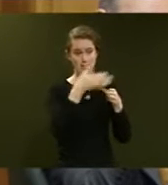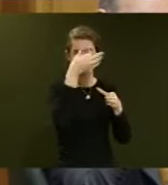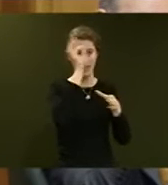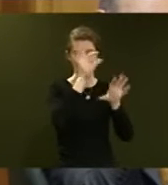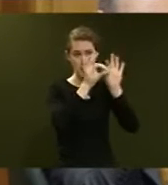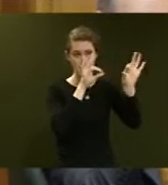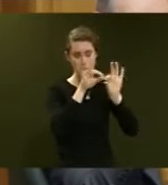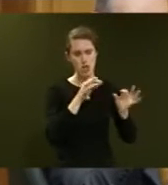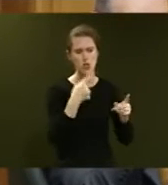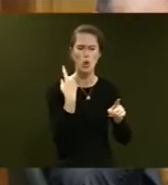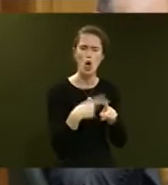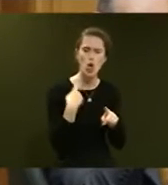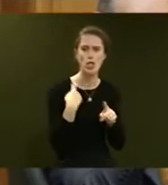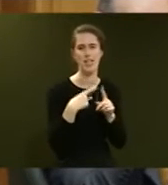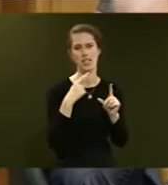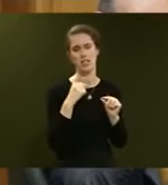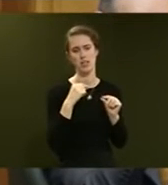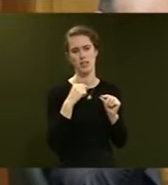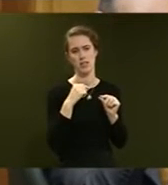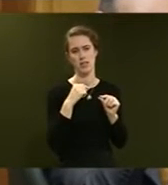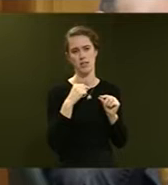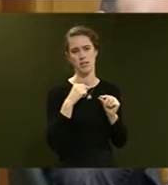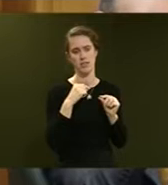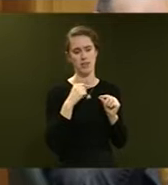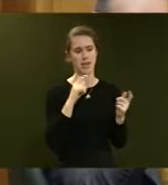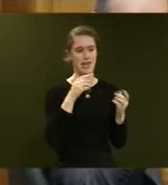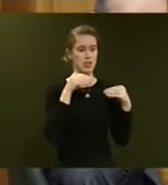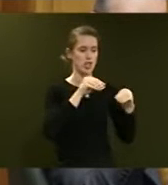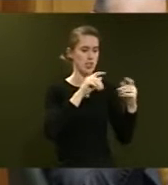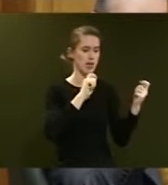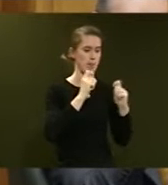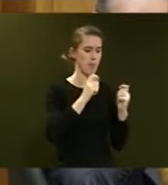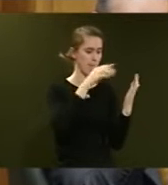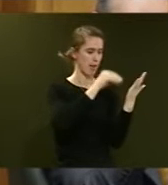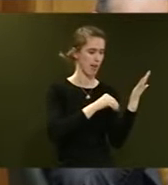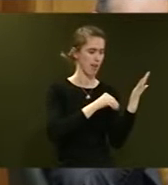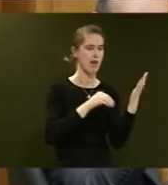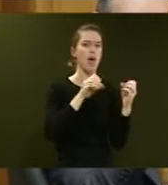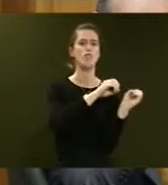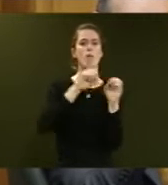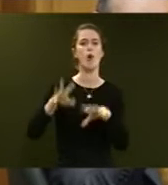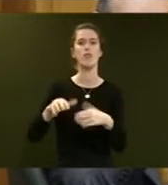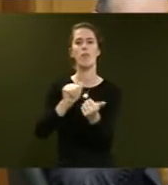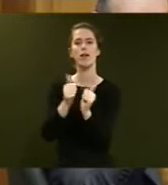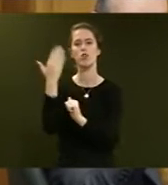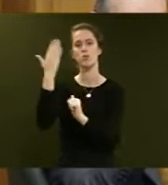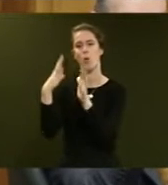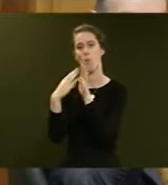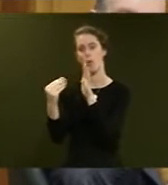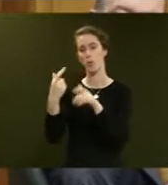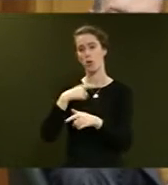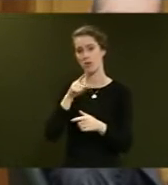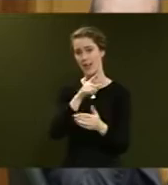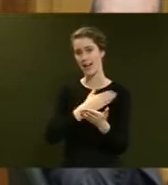to urgently take out provisions from the Education Amendment Bill that remove the partnership school model in light of the